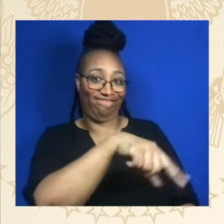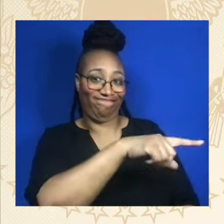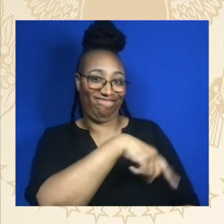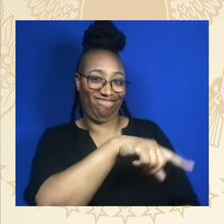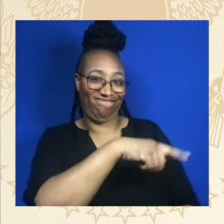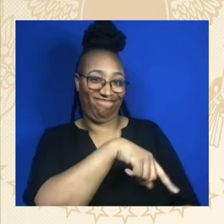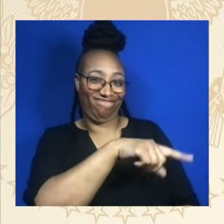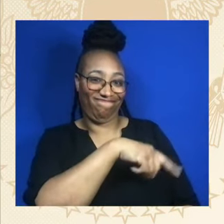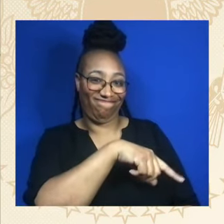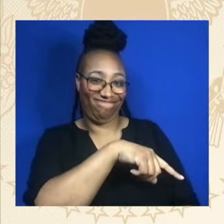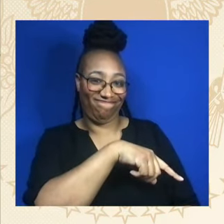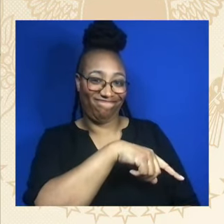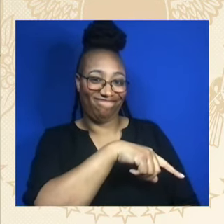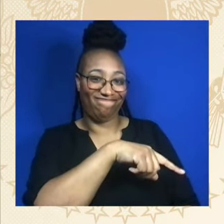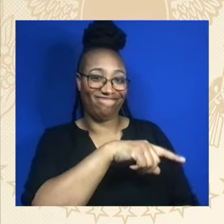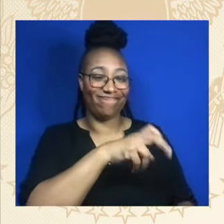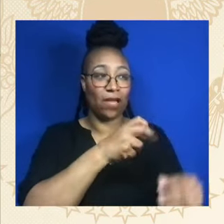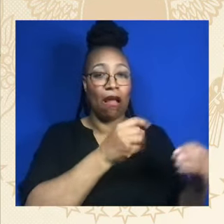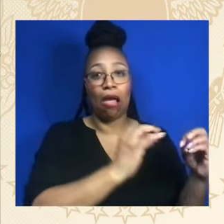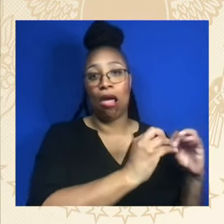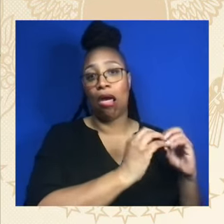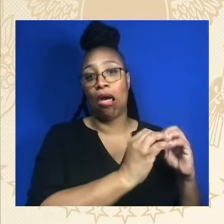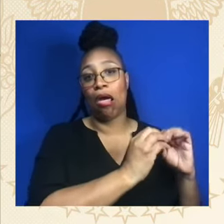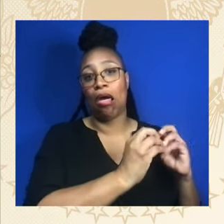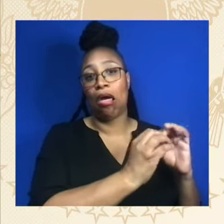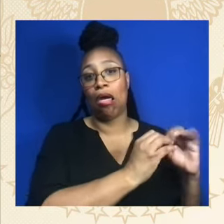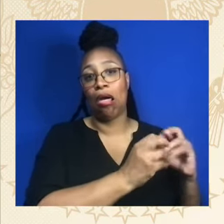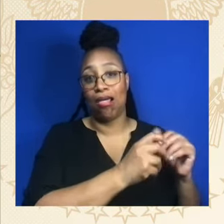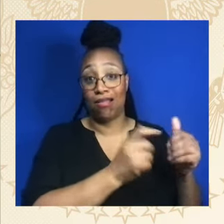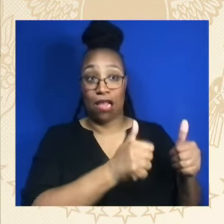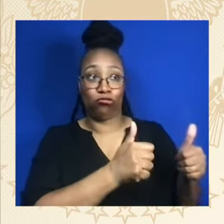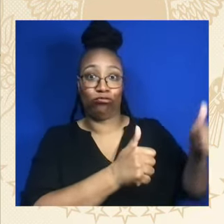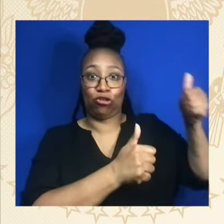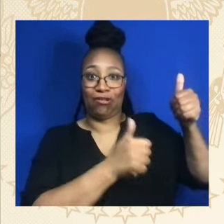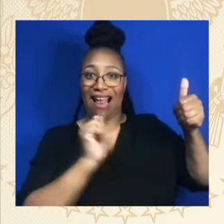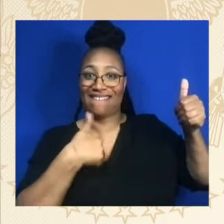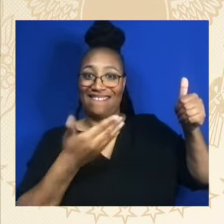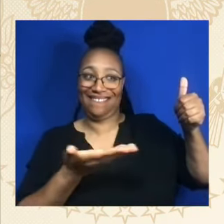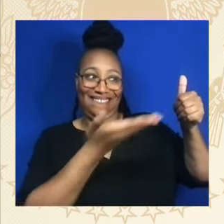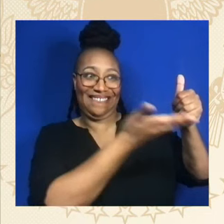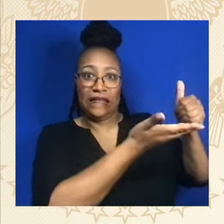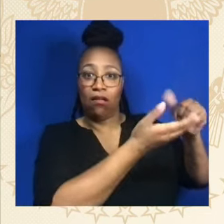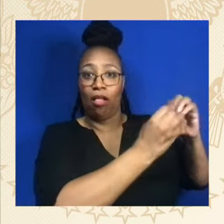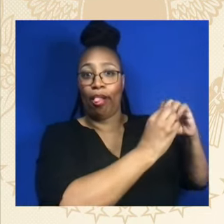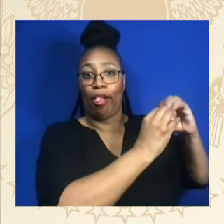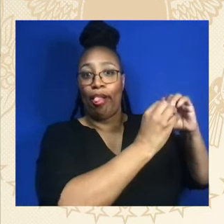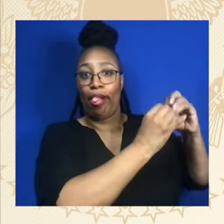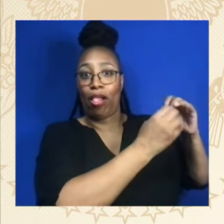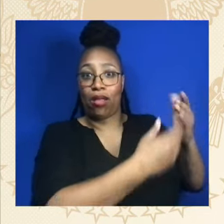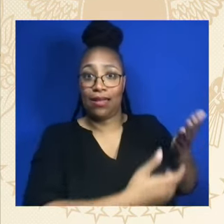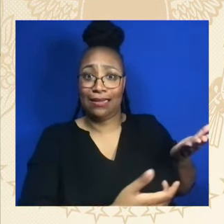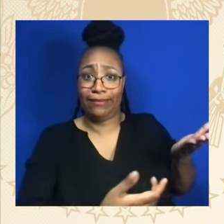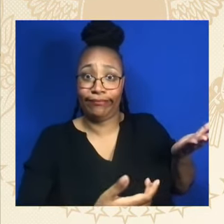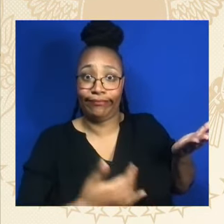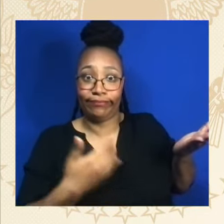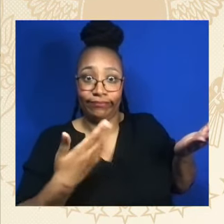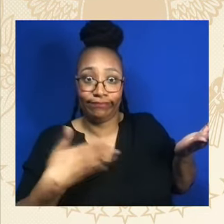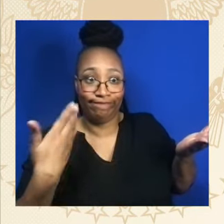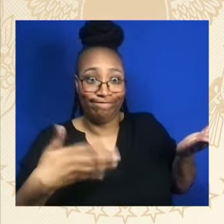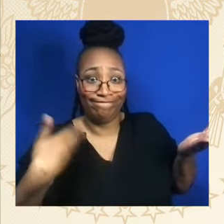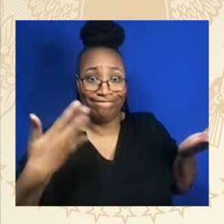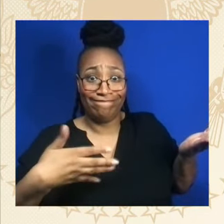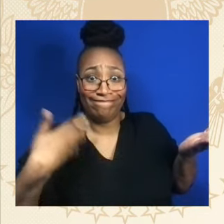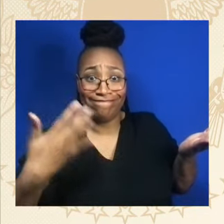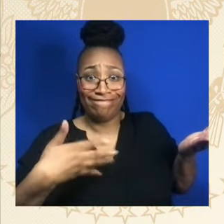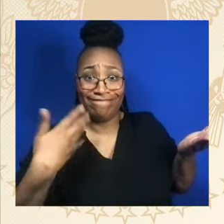my plan is able to be done by executive order. For the same folks who had hundreds of thousands of dollars, even